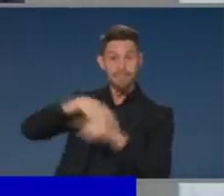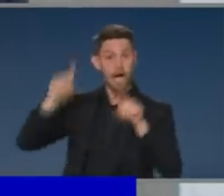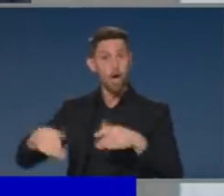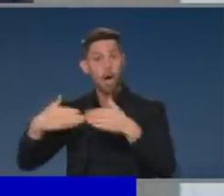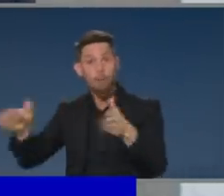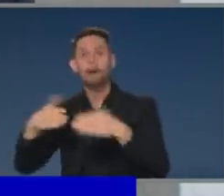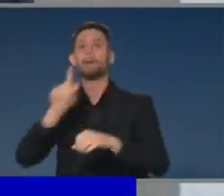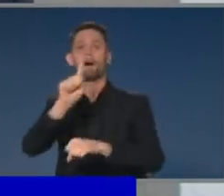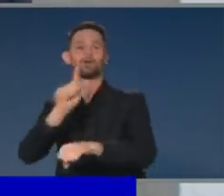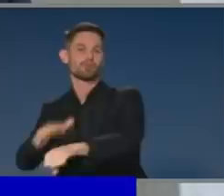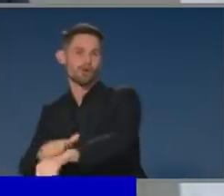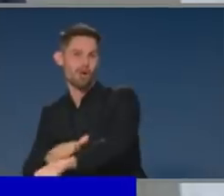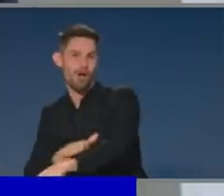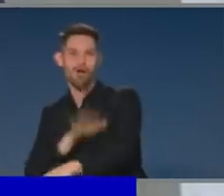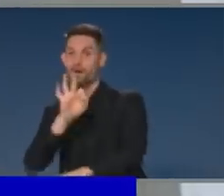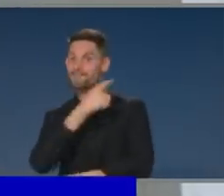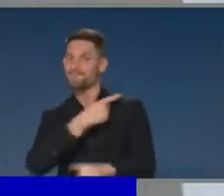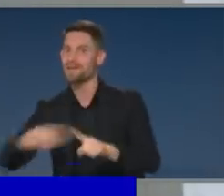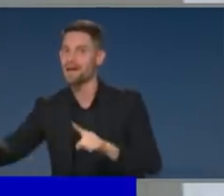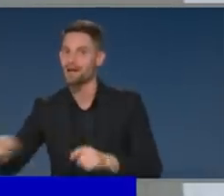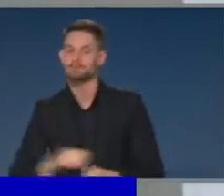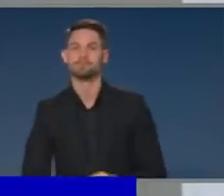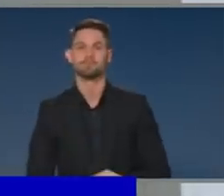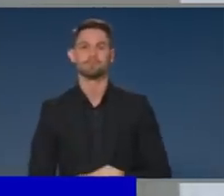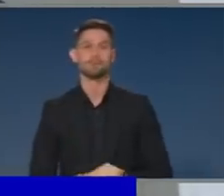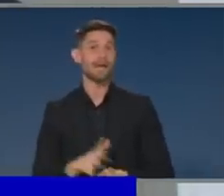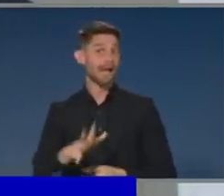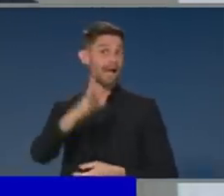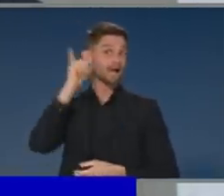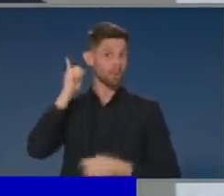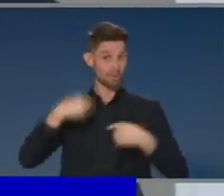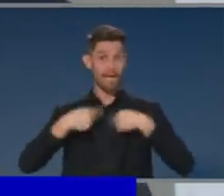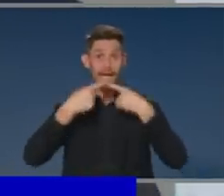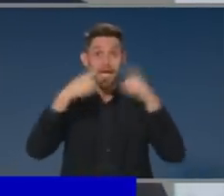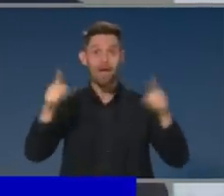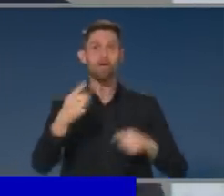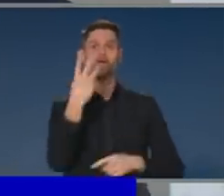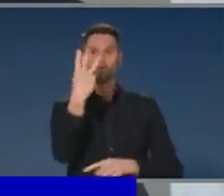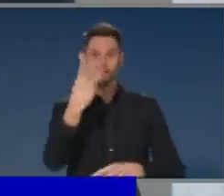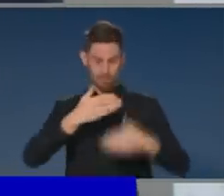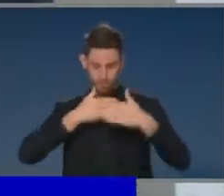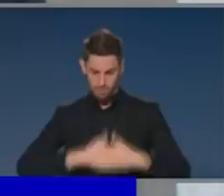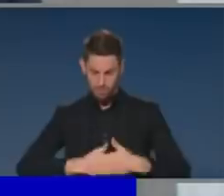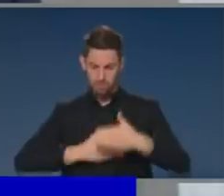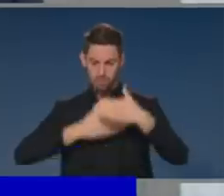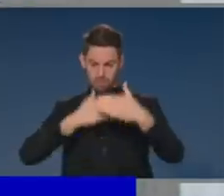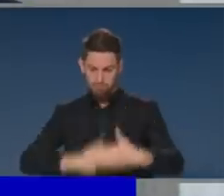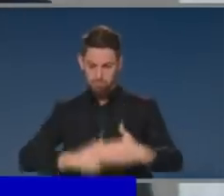that three-step process, that states and territories are overwhelmingly moving through step one.